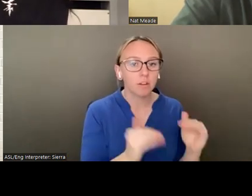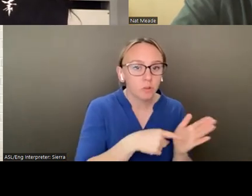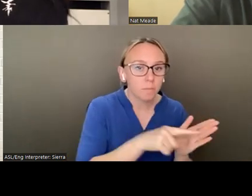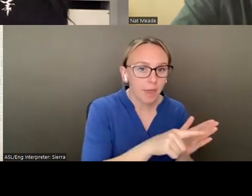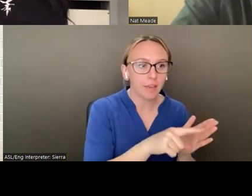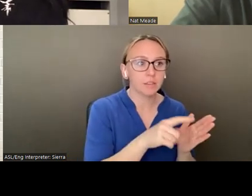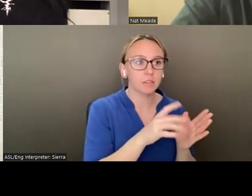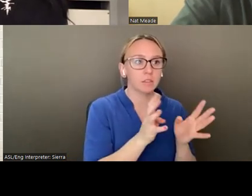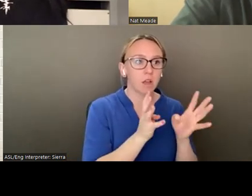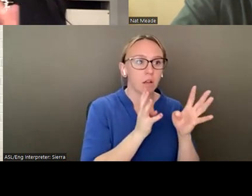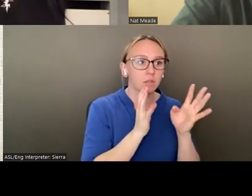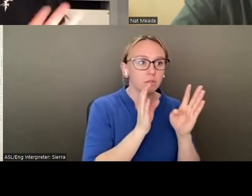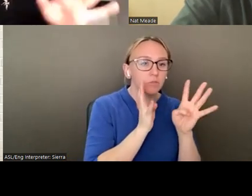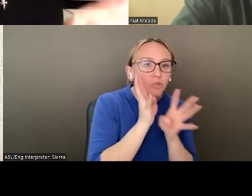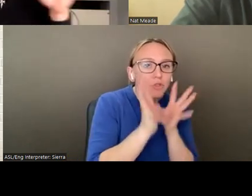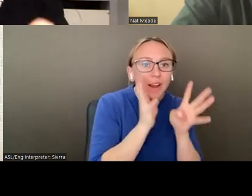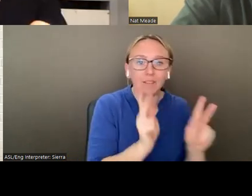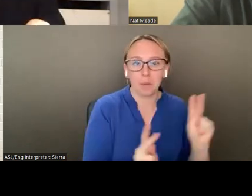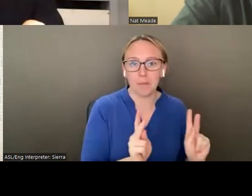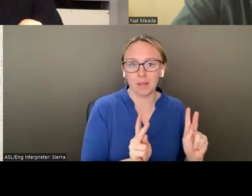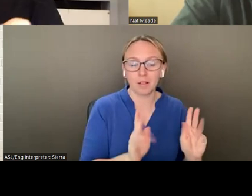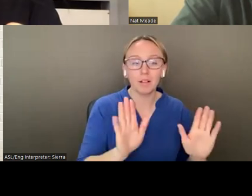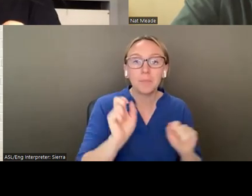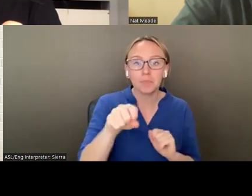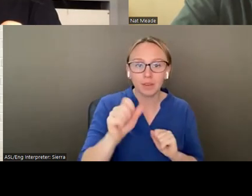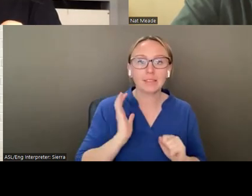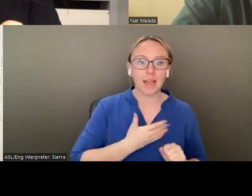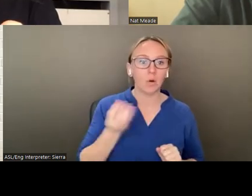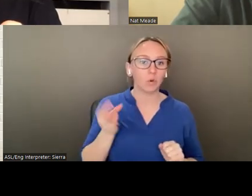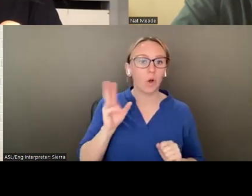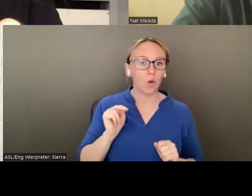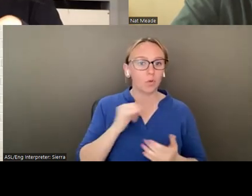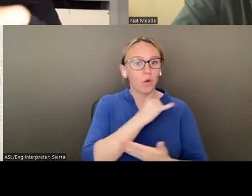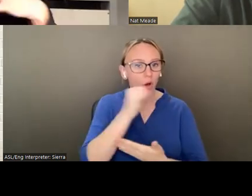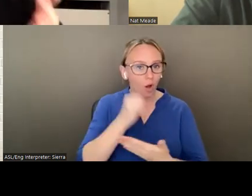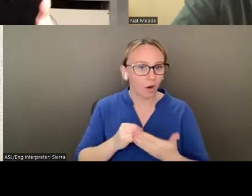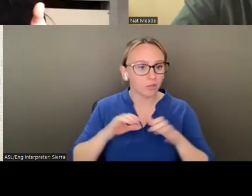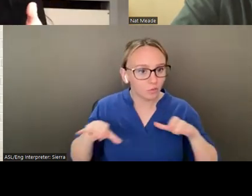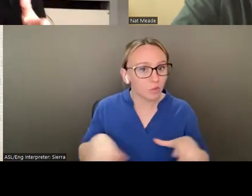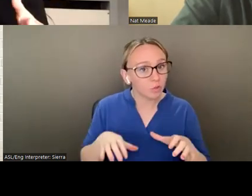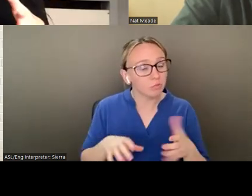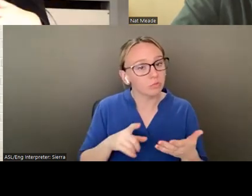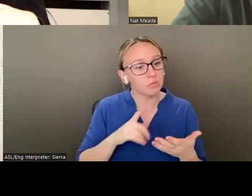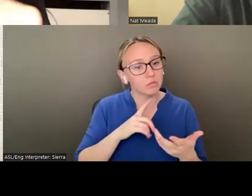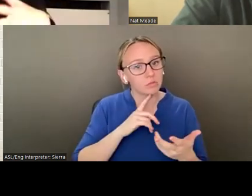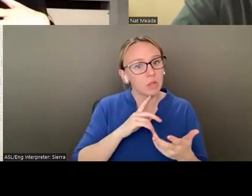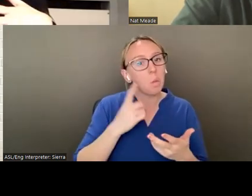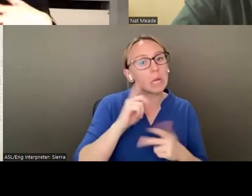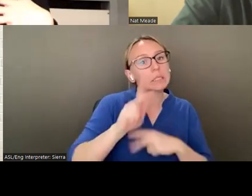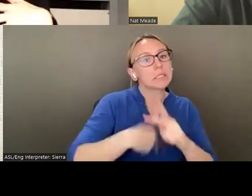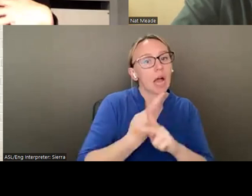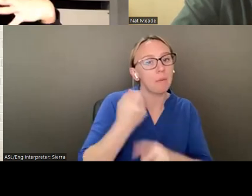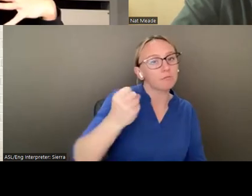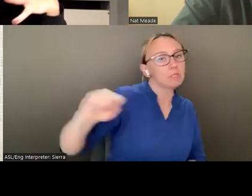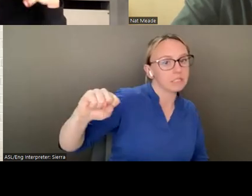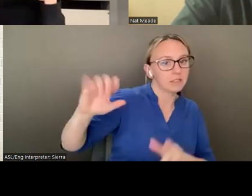Um, and so yes, our own individual art practices are a form of resistance, but at the same time,